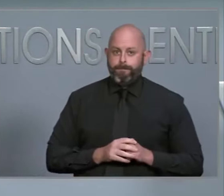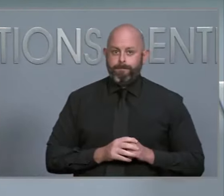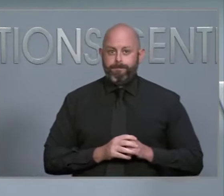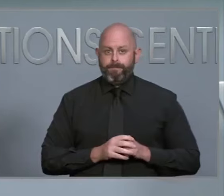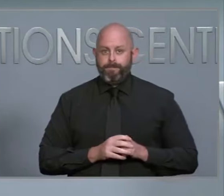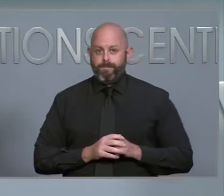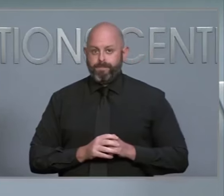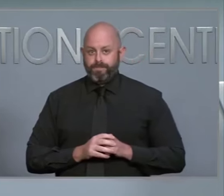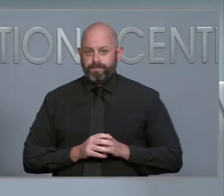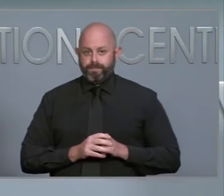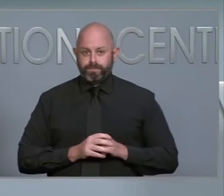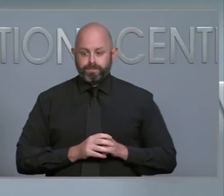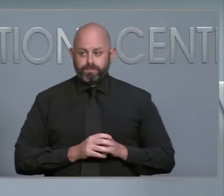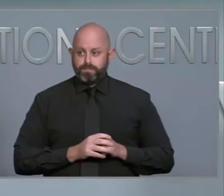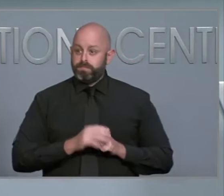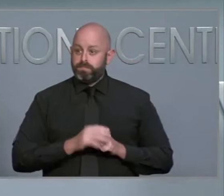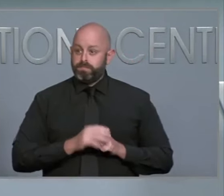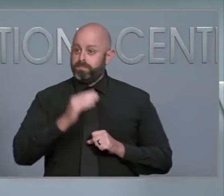Next question.